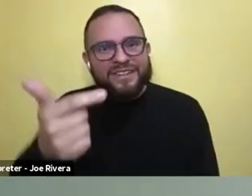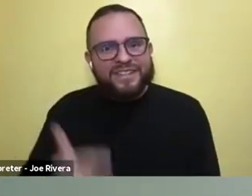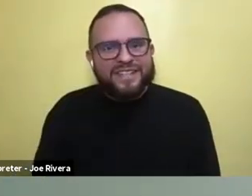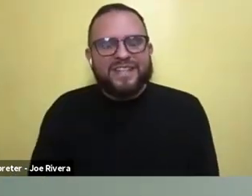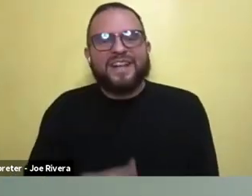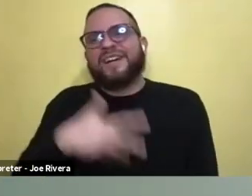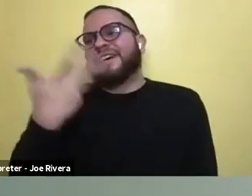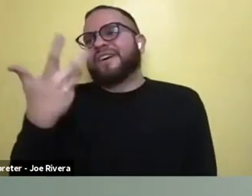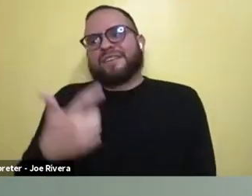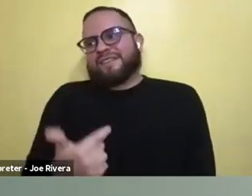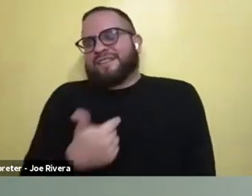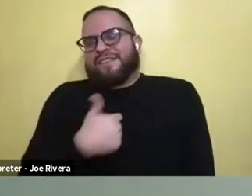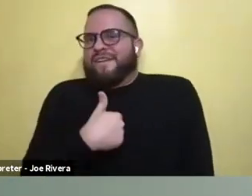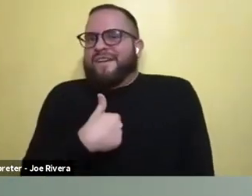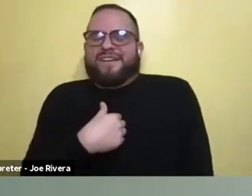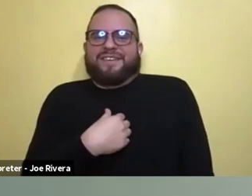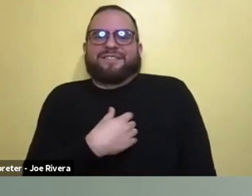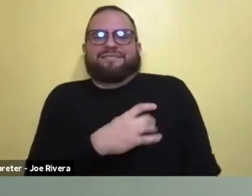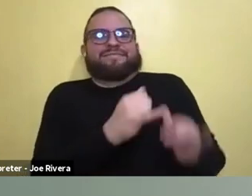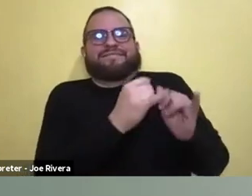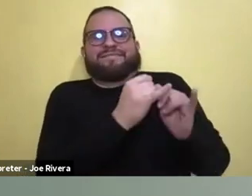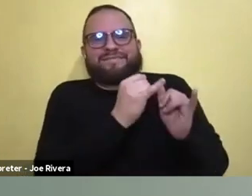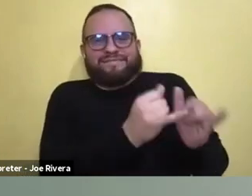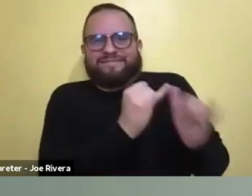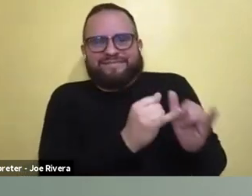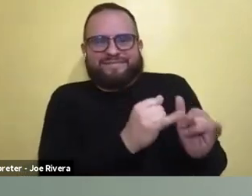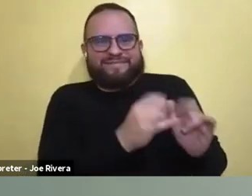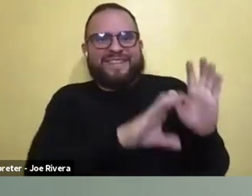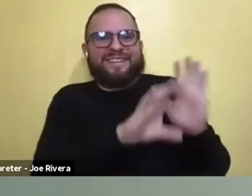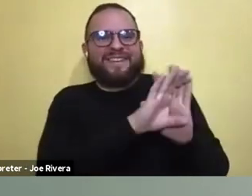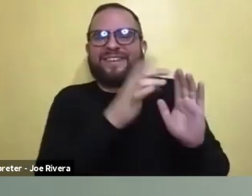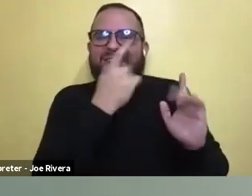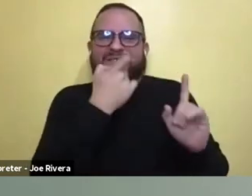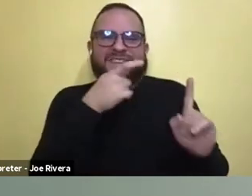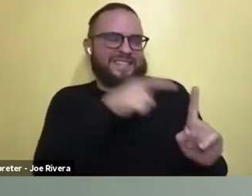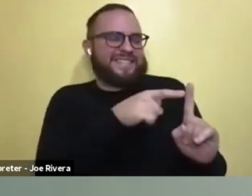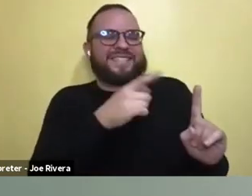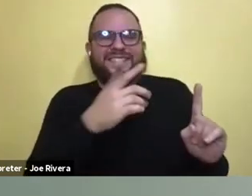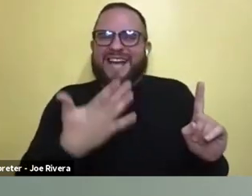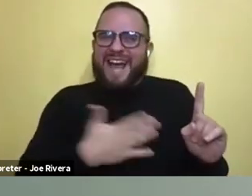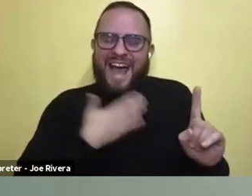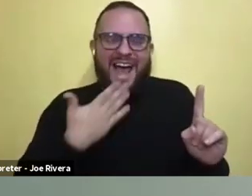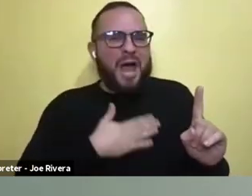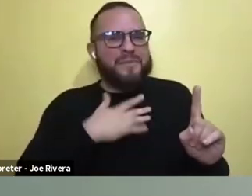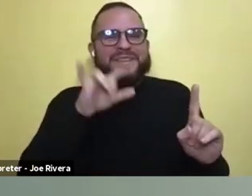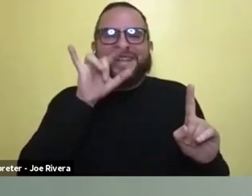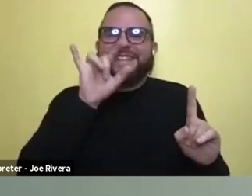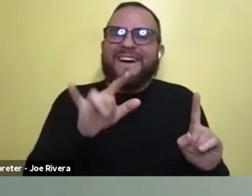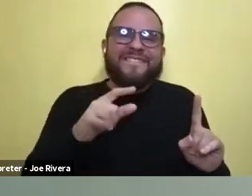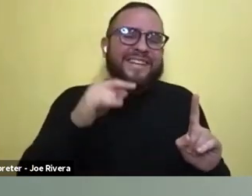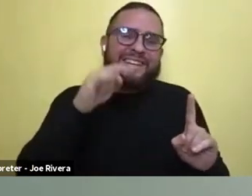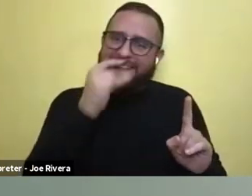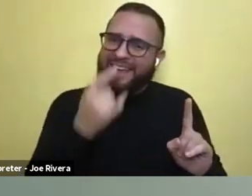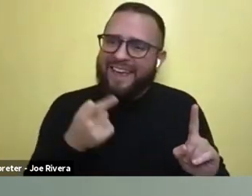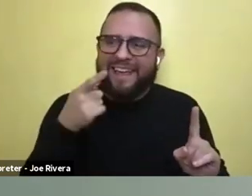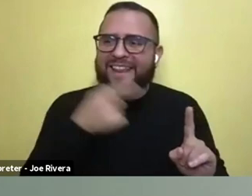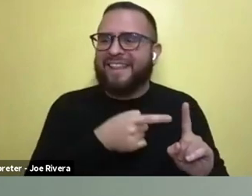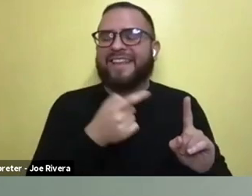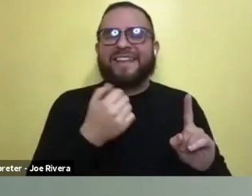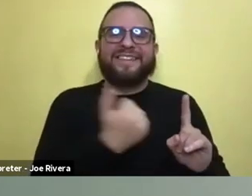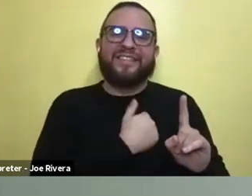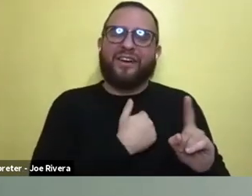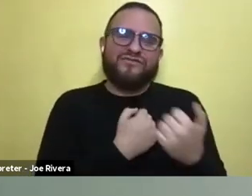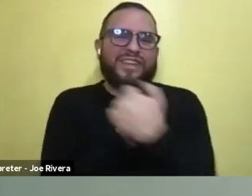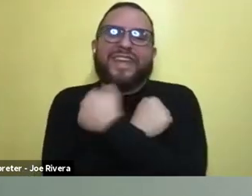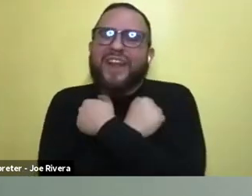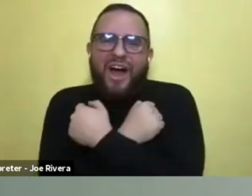relate to my character because he's just a happy, loving kid and he just loves to give hugs and I can guarantee